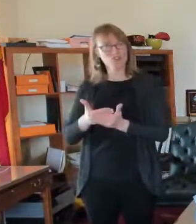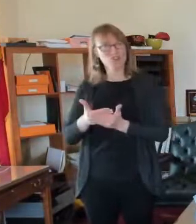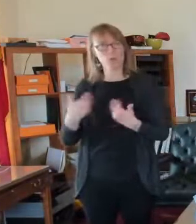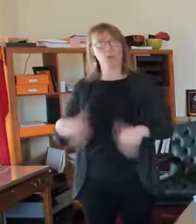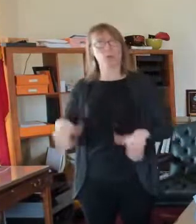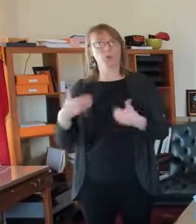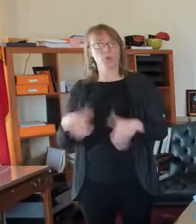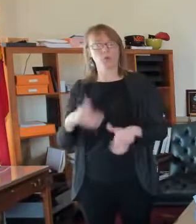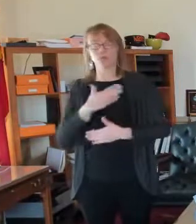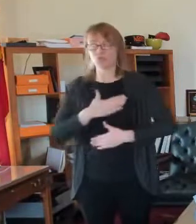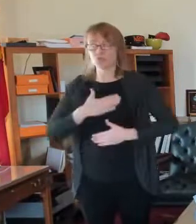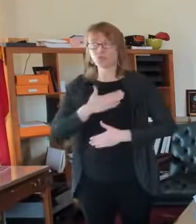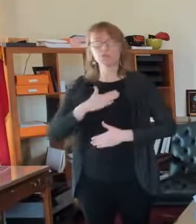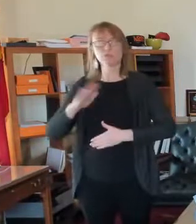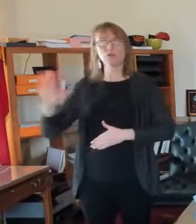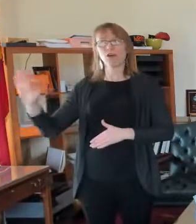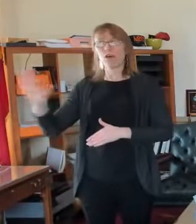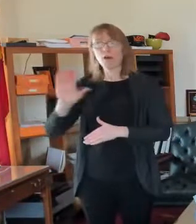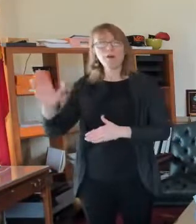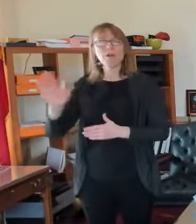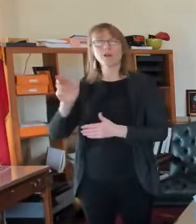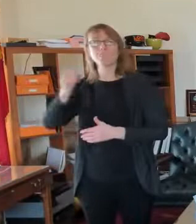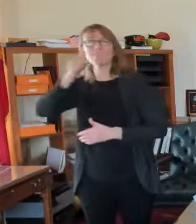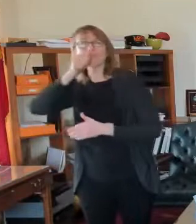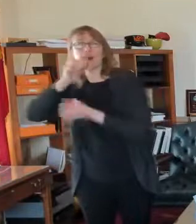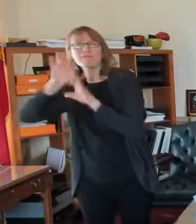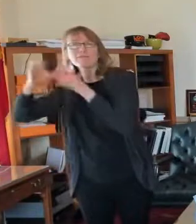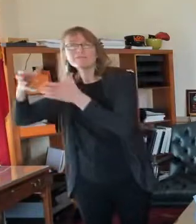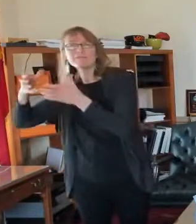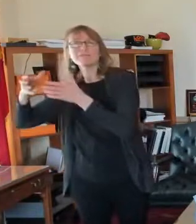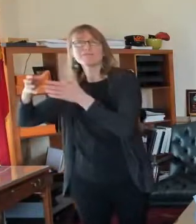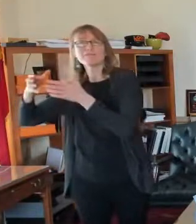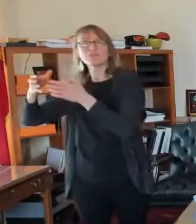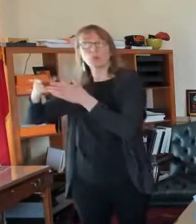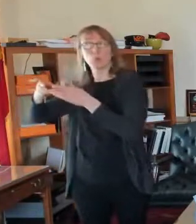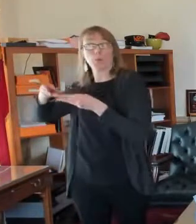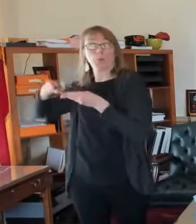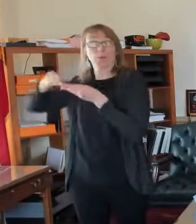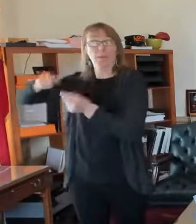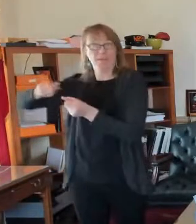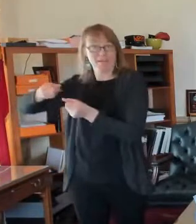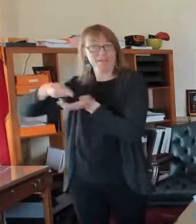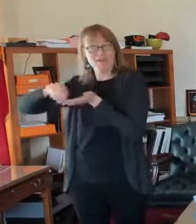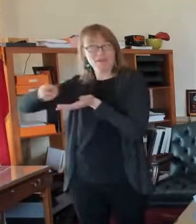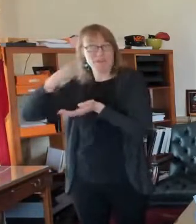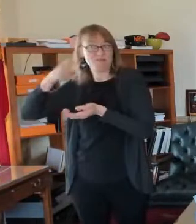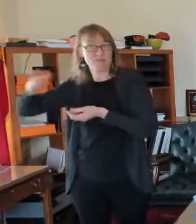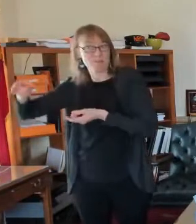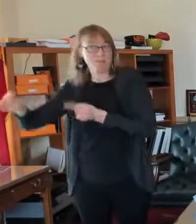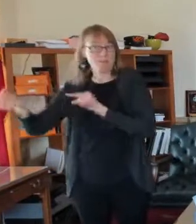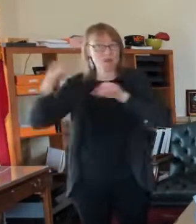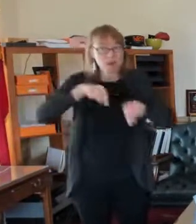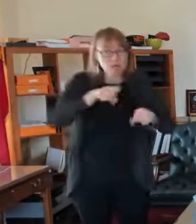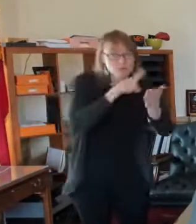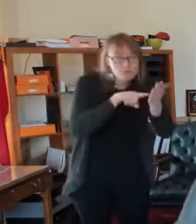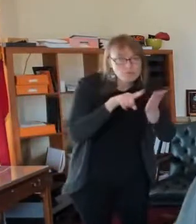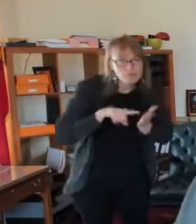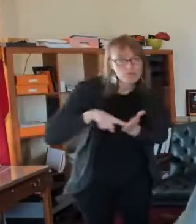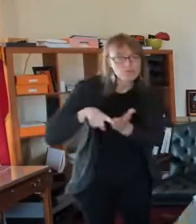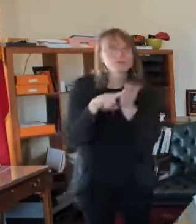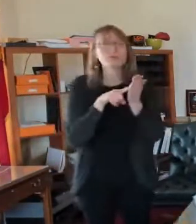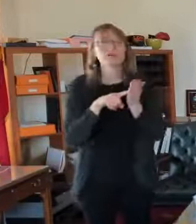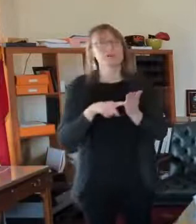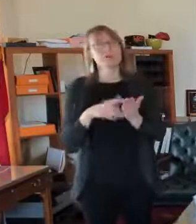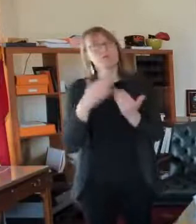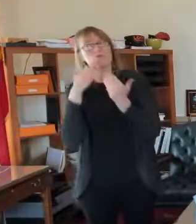appreciate the, uh, private sector who funded this and the ability for us to continue to work with, uh, the